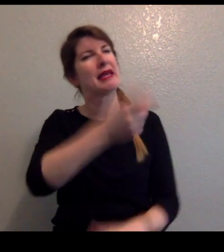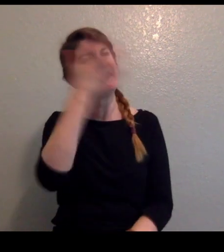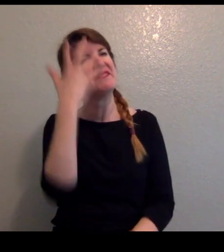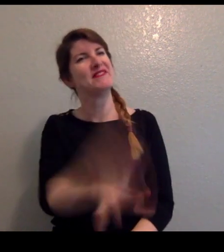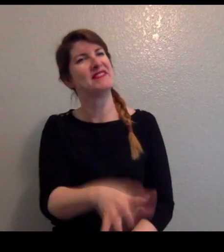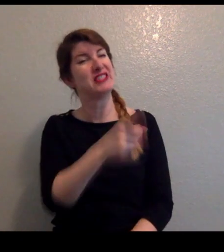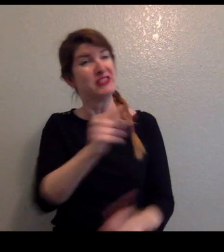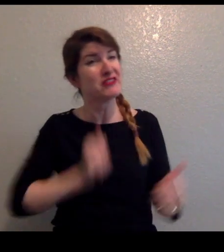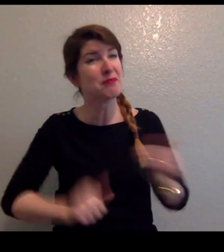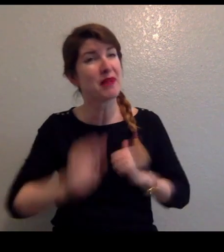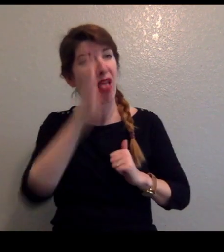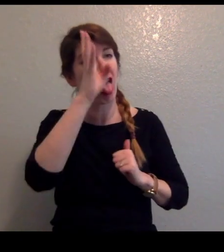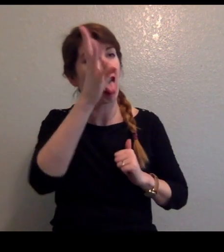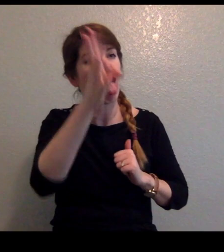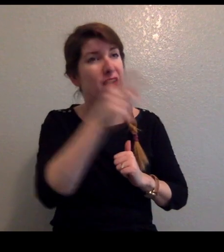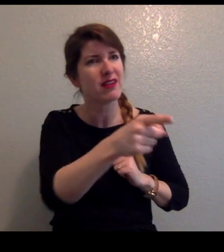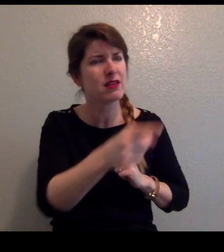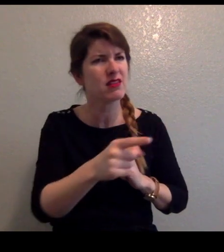Where are you going?